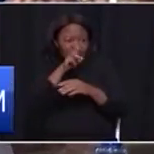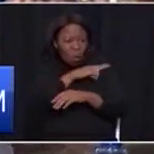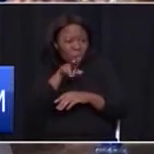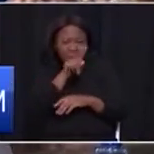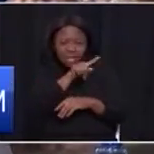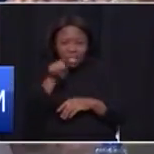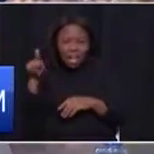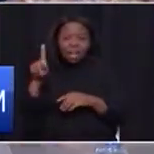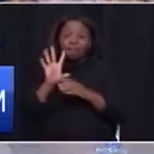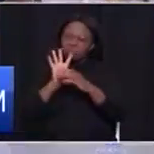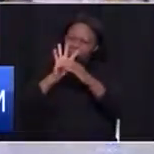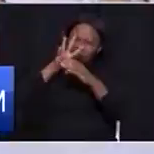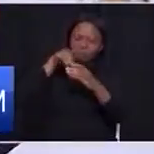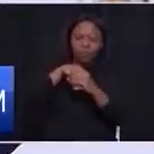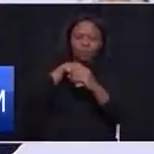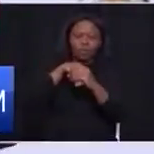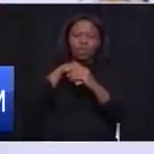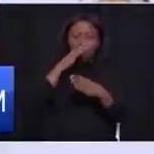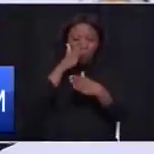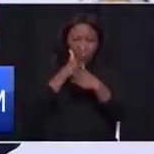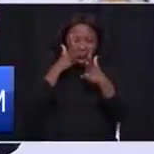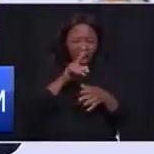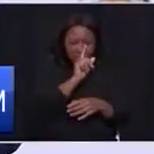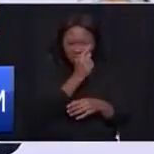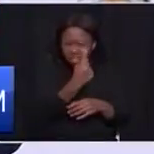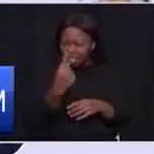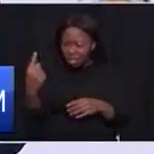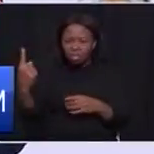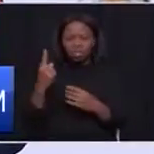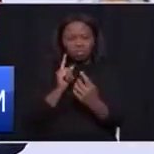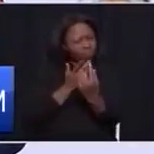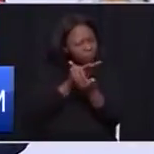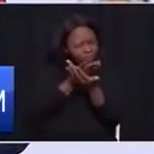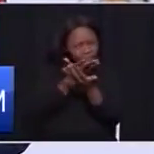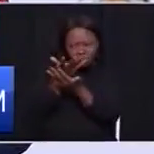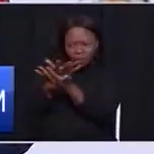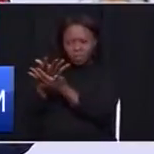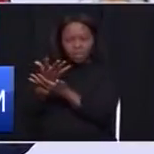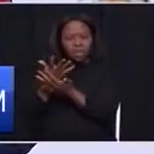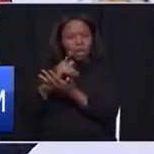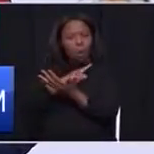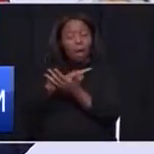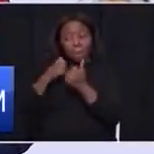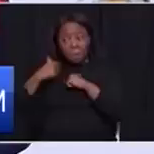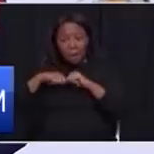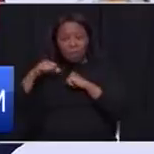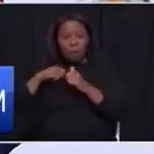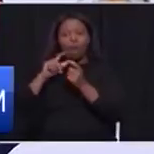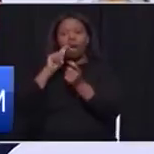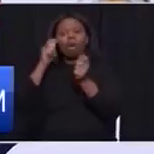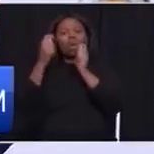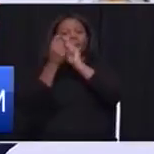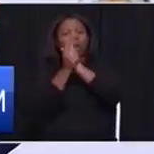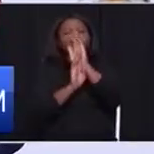engage also with workers and communities in those areas on turning around the performance of these